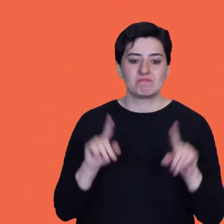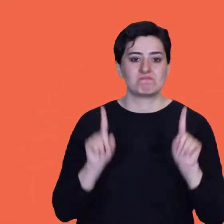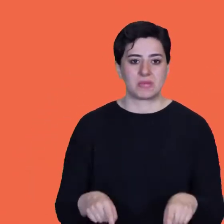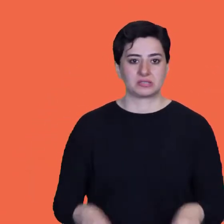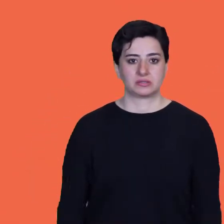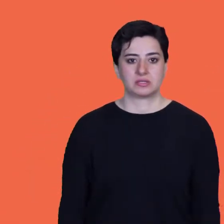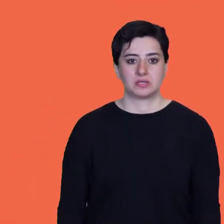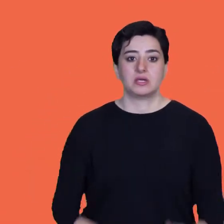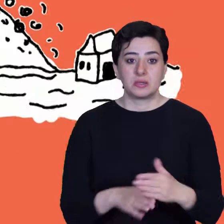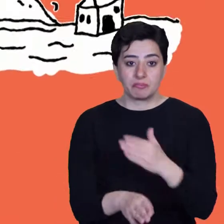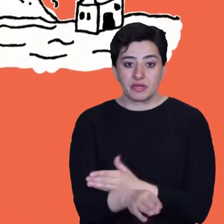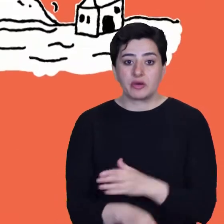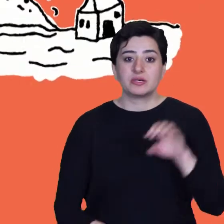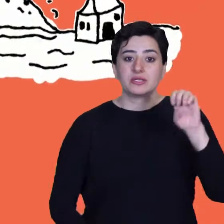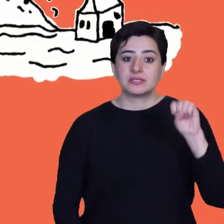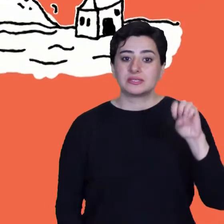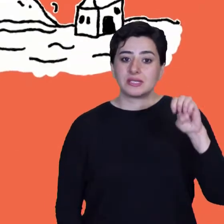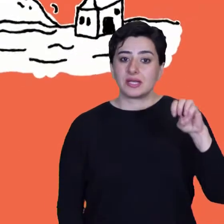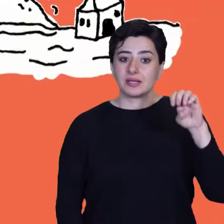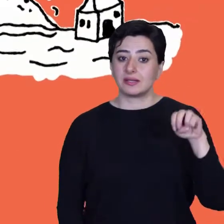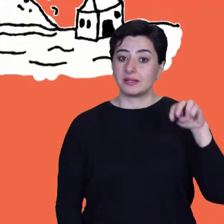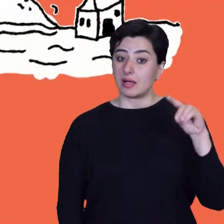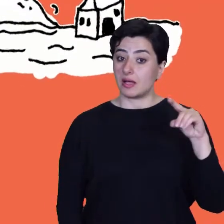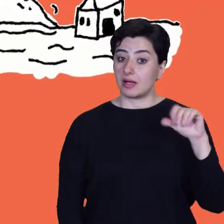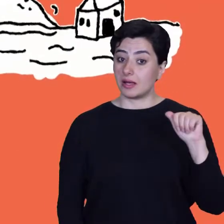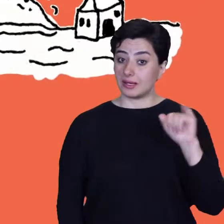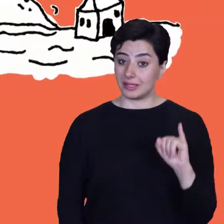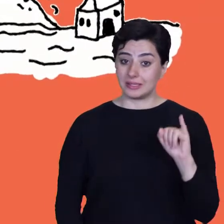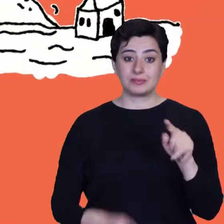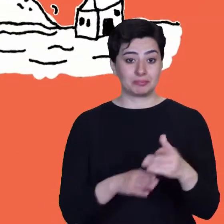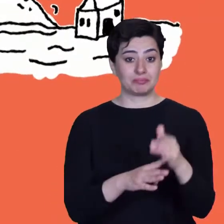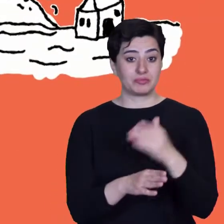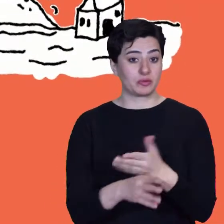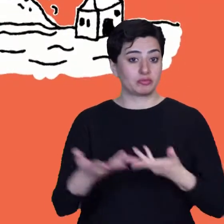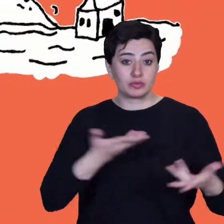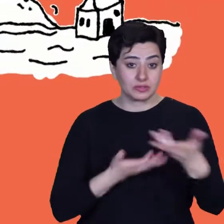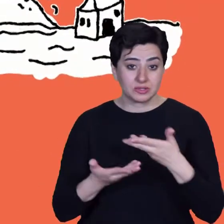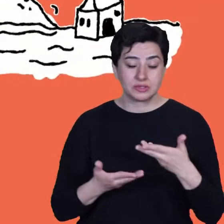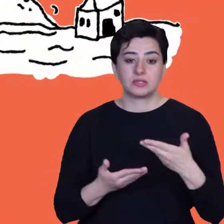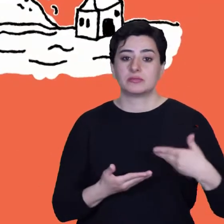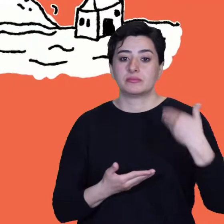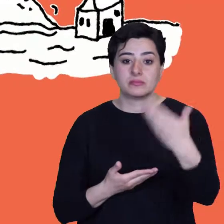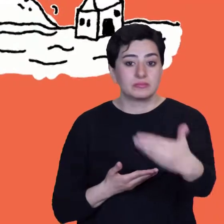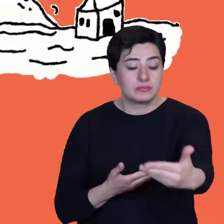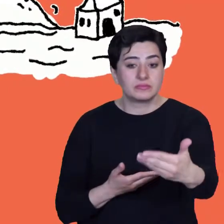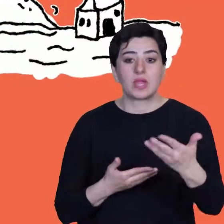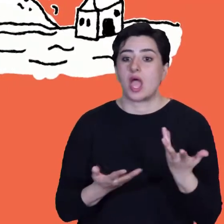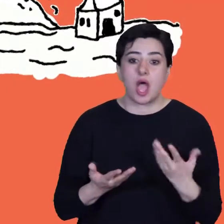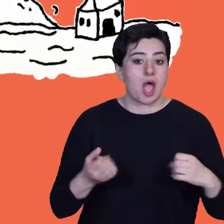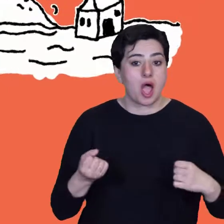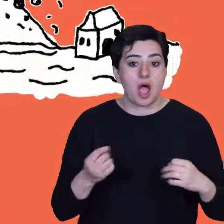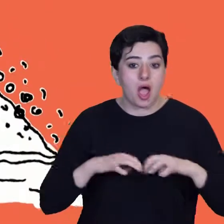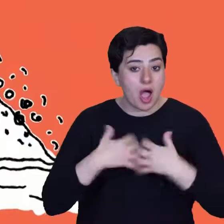Sendai framework, there was another international plan to reduce disaster losses. The HEOGO framework for action.